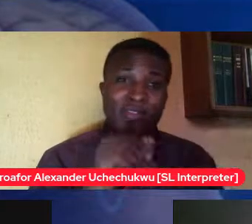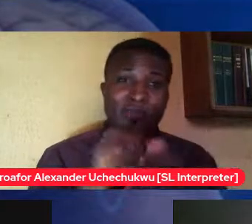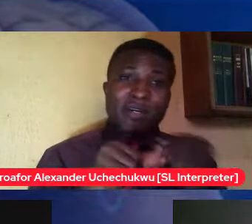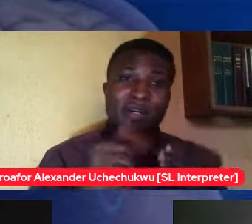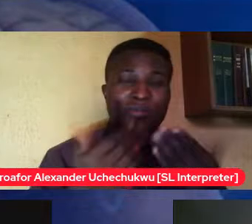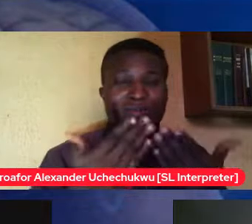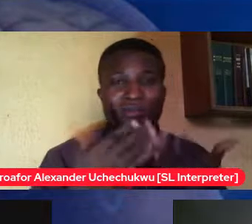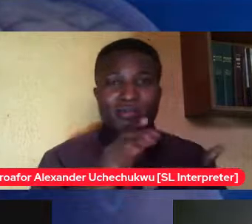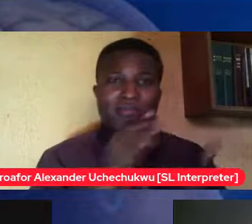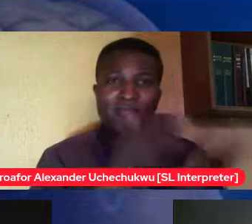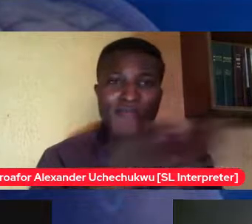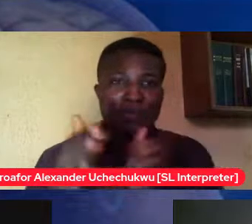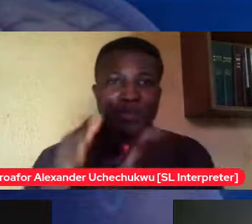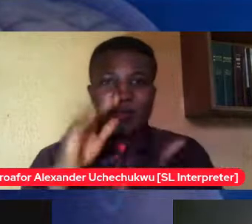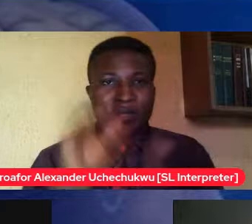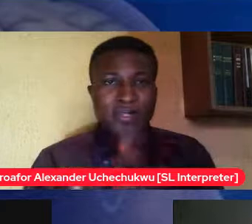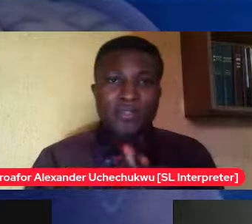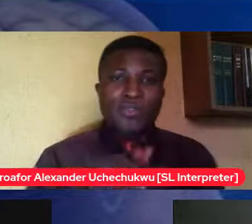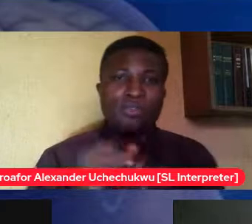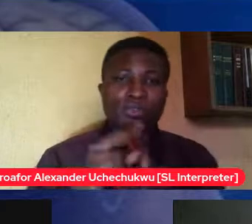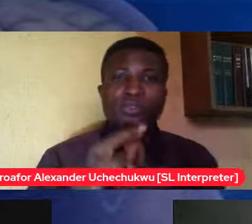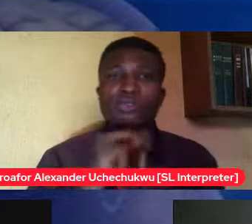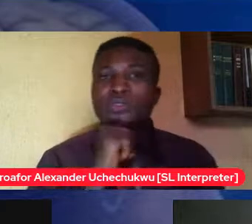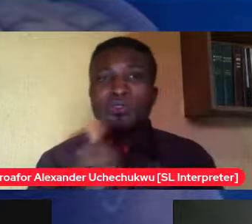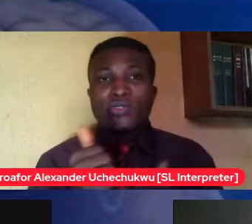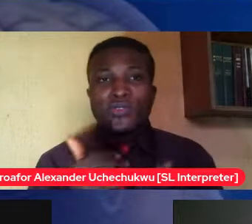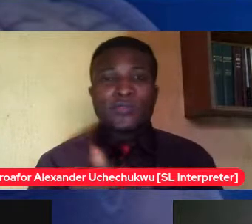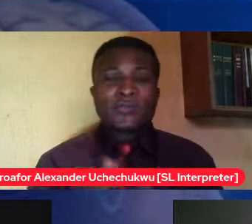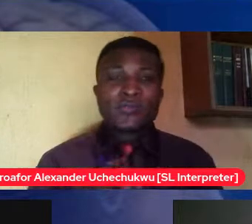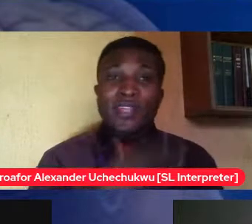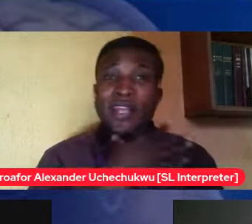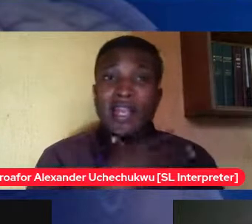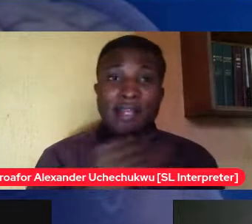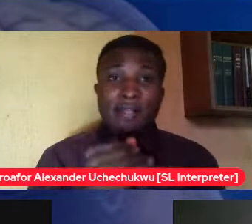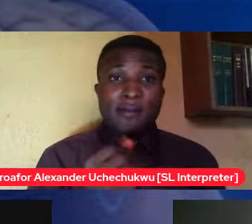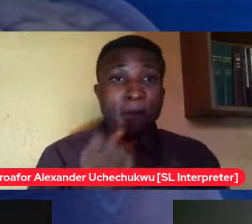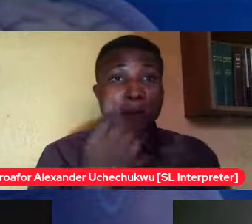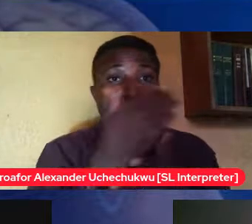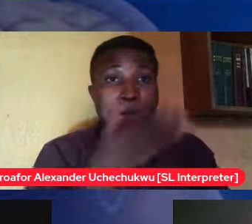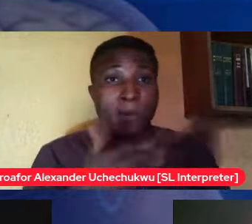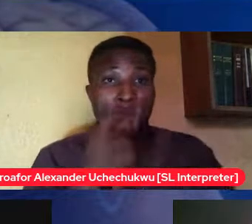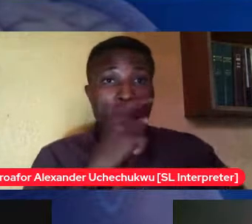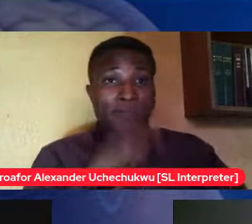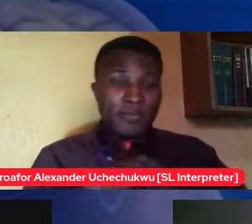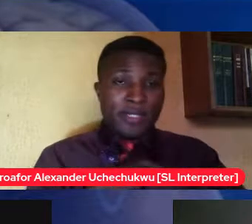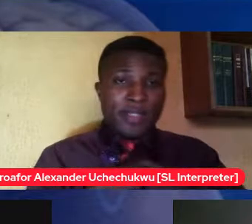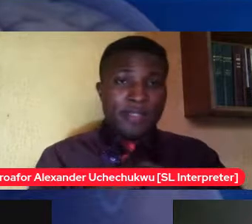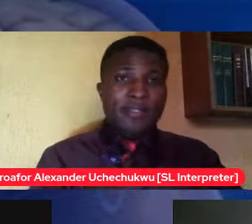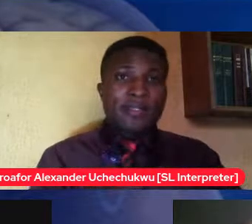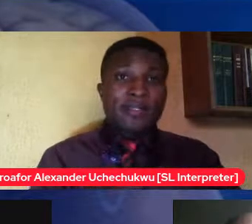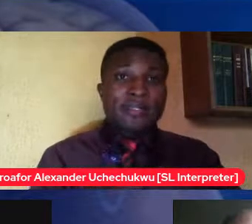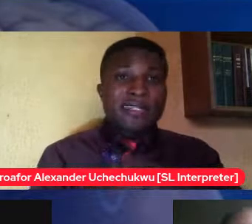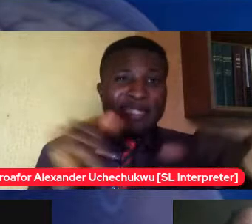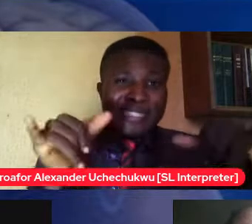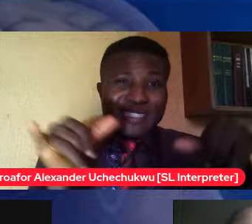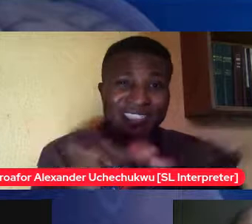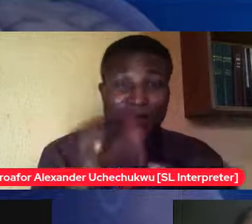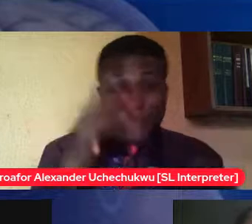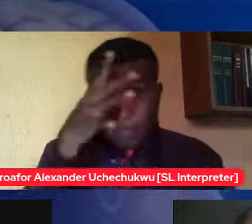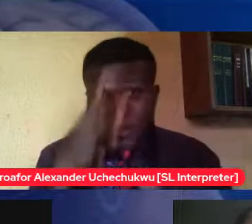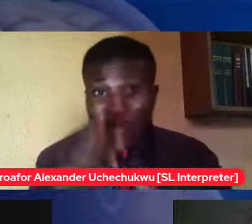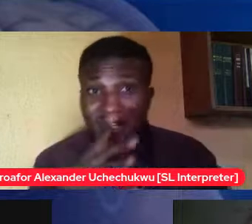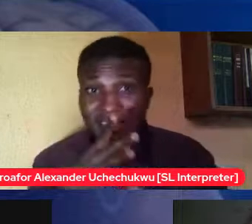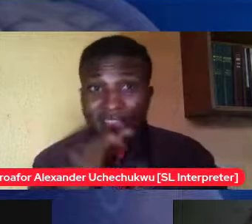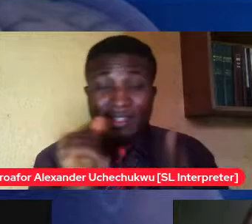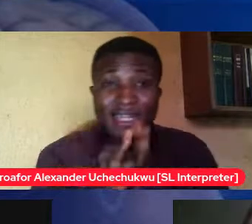and it's interesting the same parents that's most likely the parents are still there to come and arrange marriage for their children their children have been locked up in their house for the last